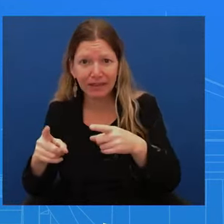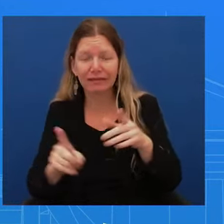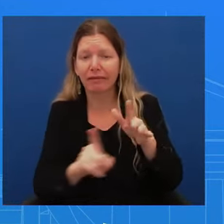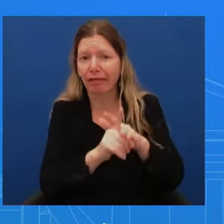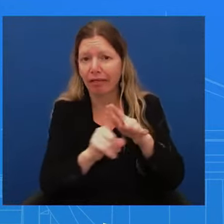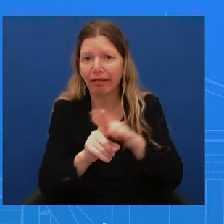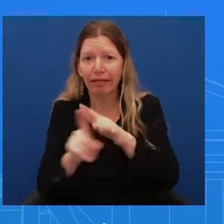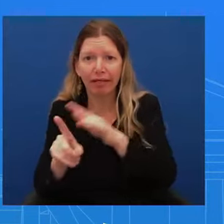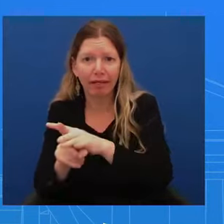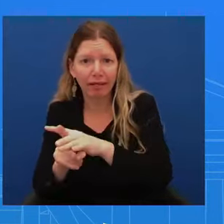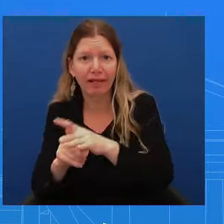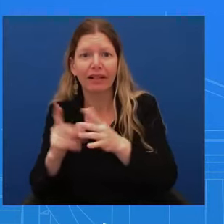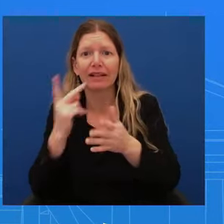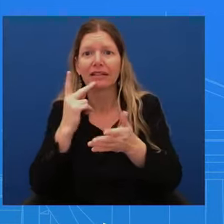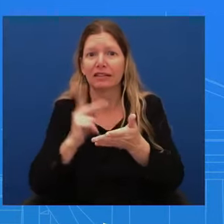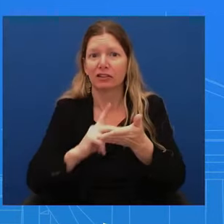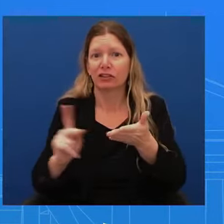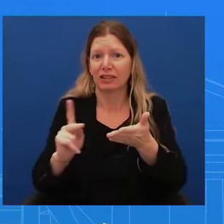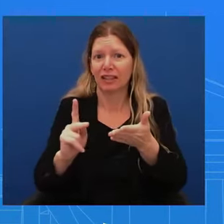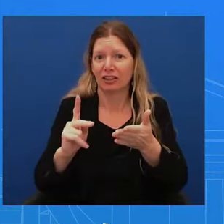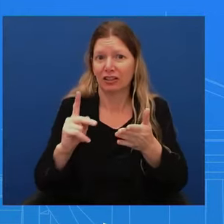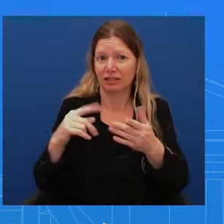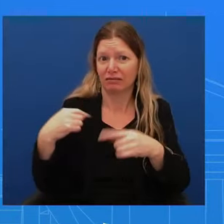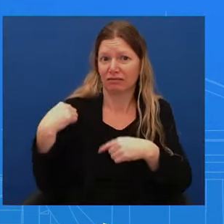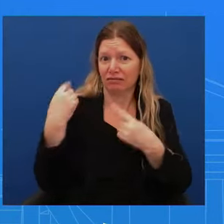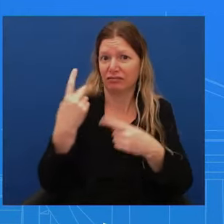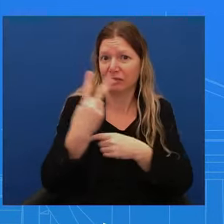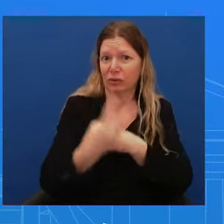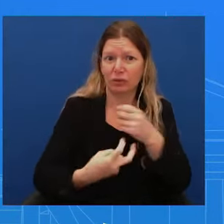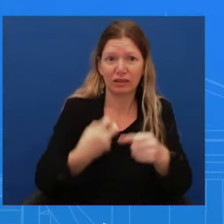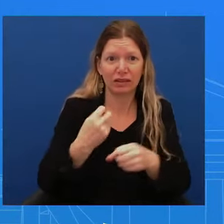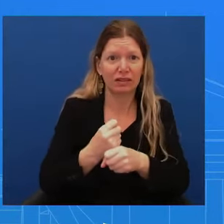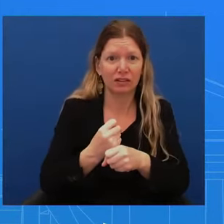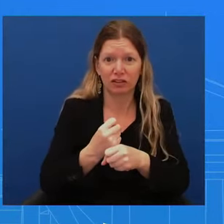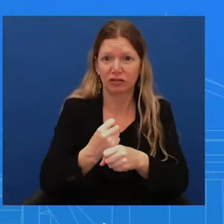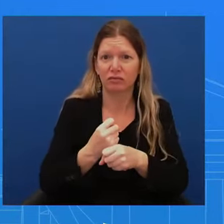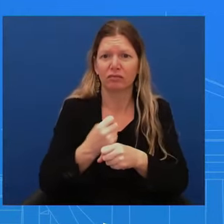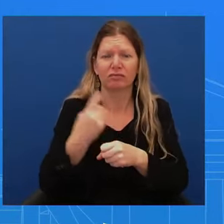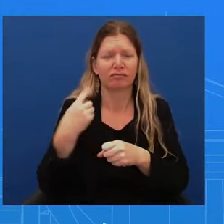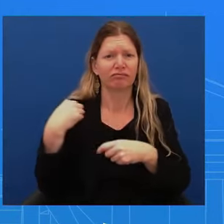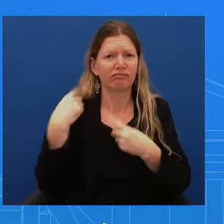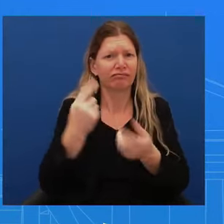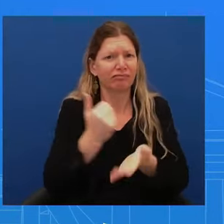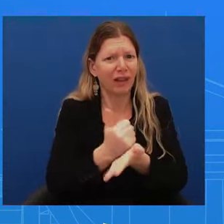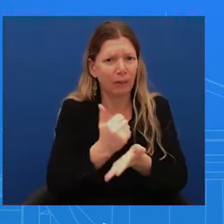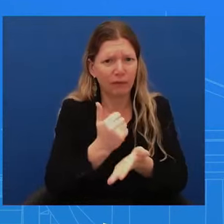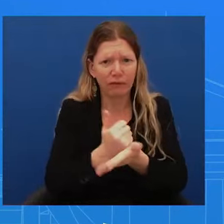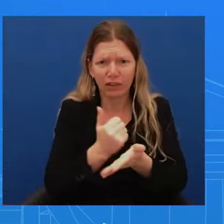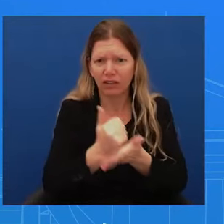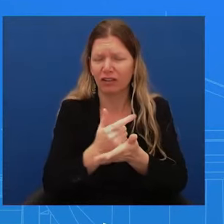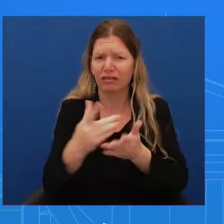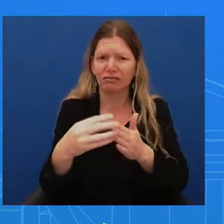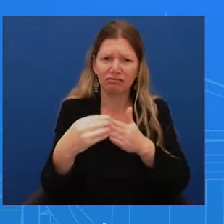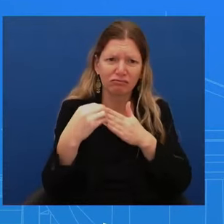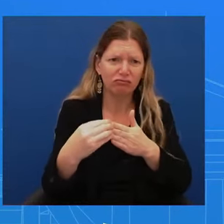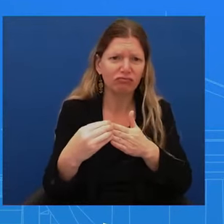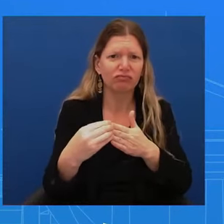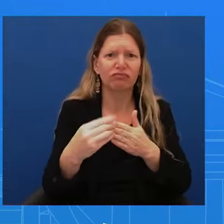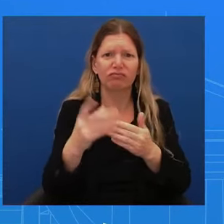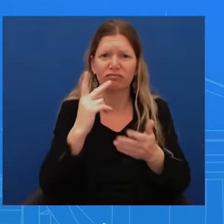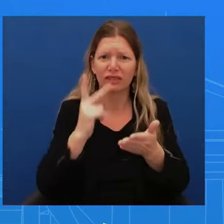helpful and that has really played into his leadership as secretary of the defense. And so he has done a really